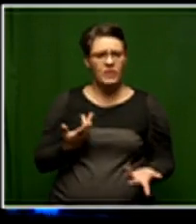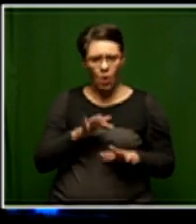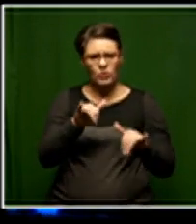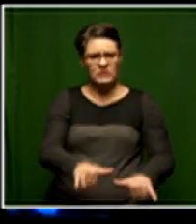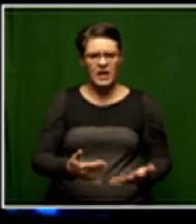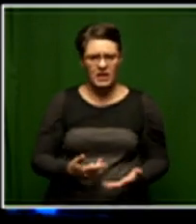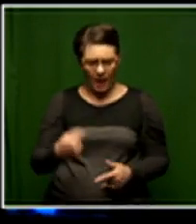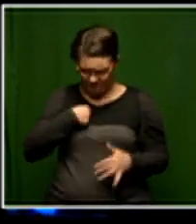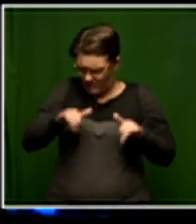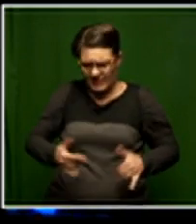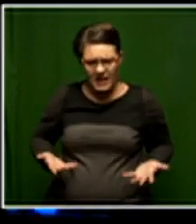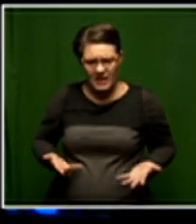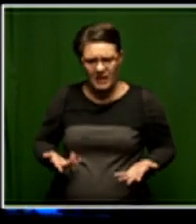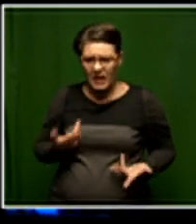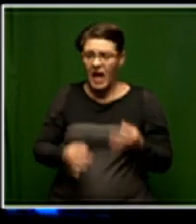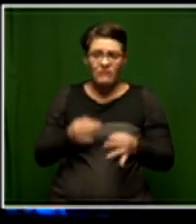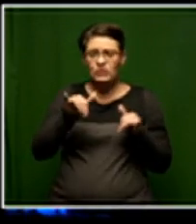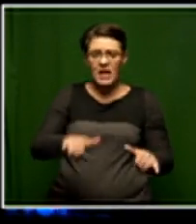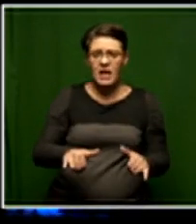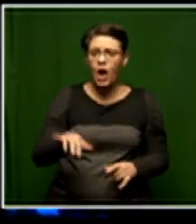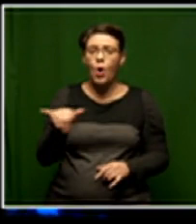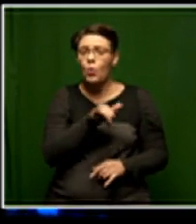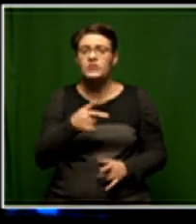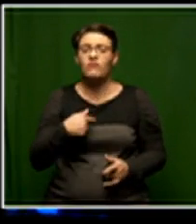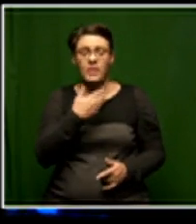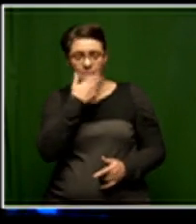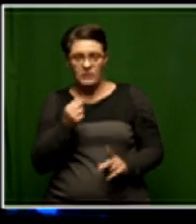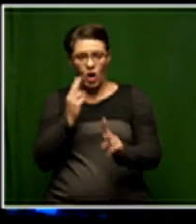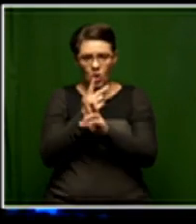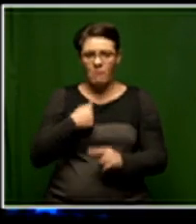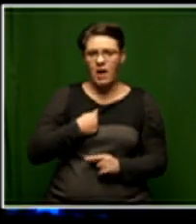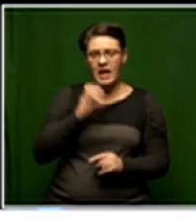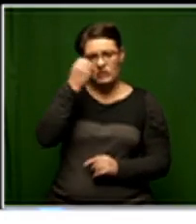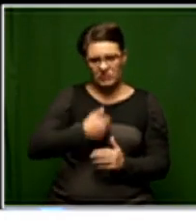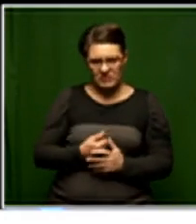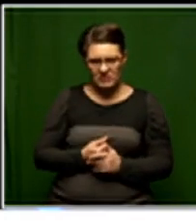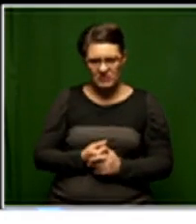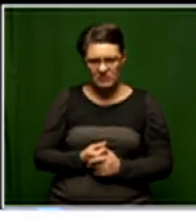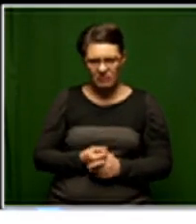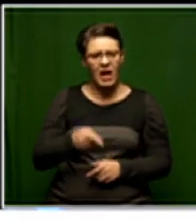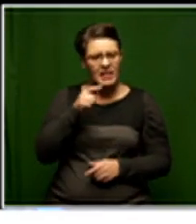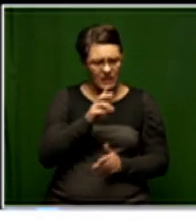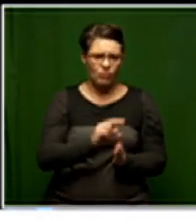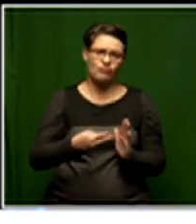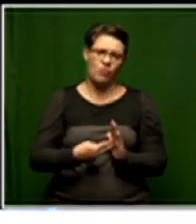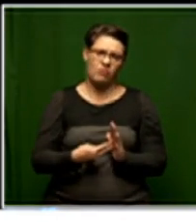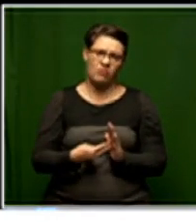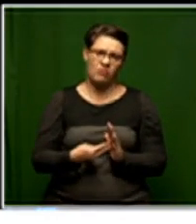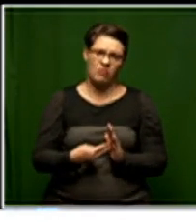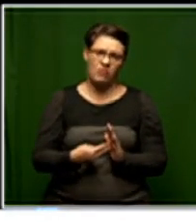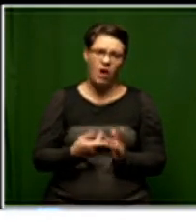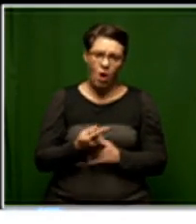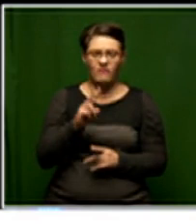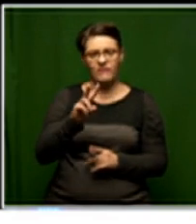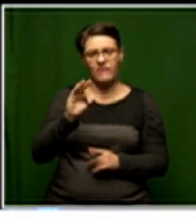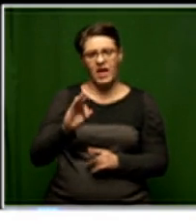you stay, and I'm staying. And then if you stay, you said, which party will then, for the best, look after my interest? And sure, I think that did play a role with